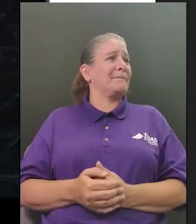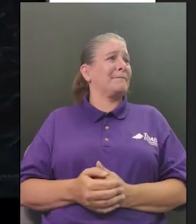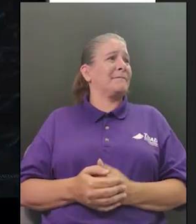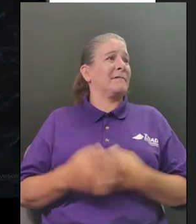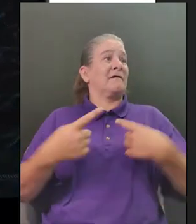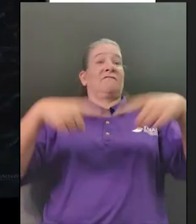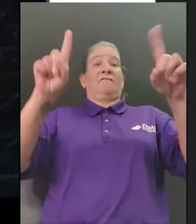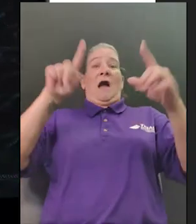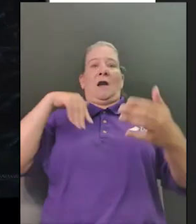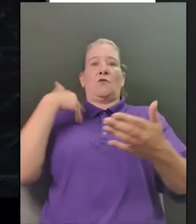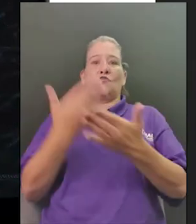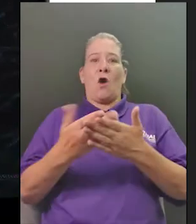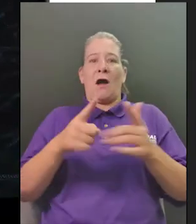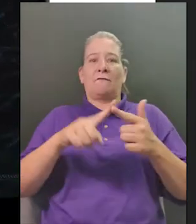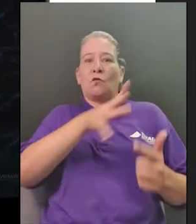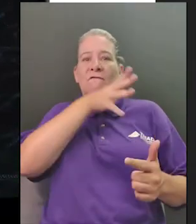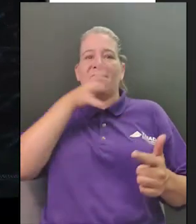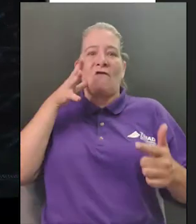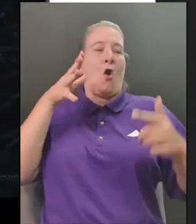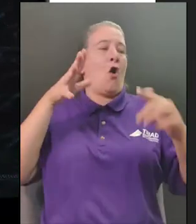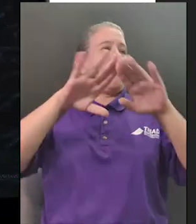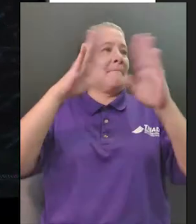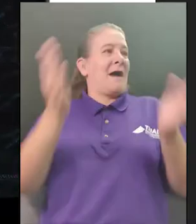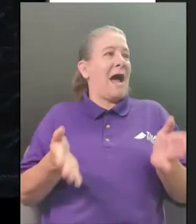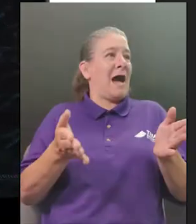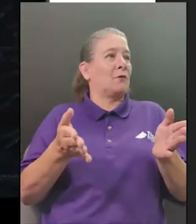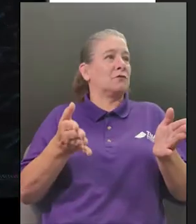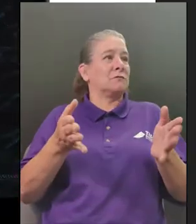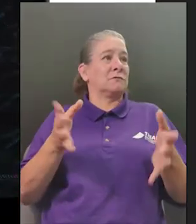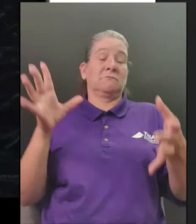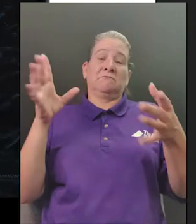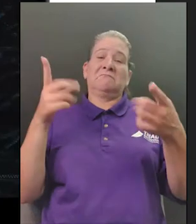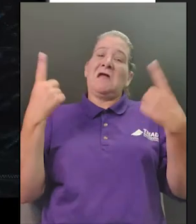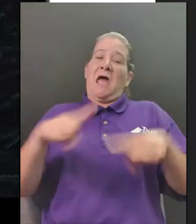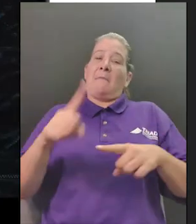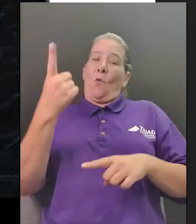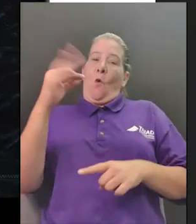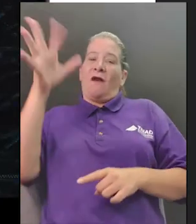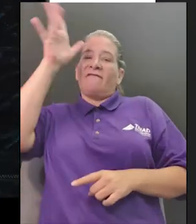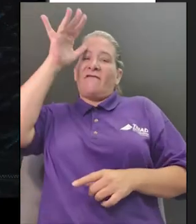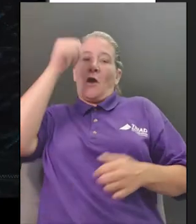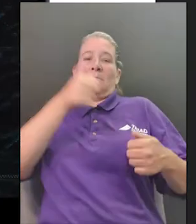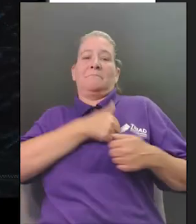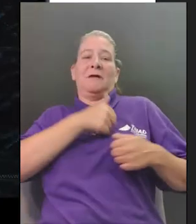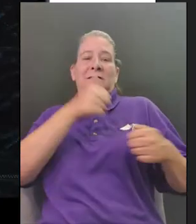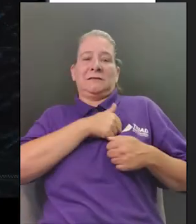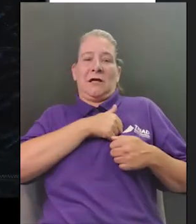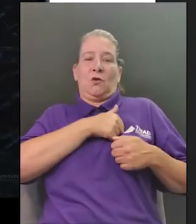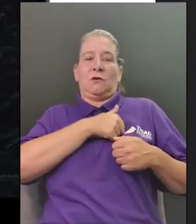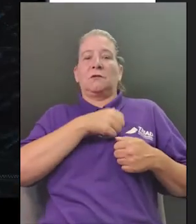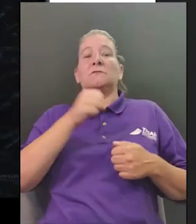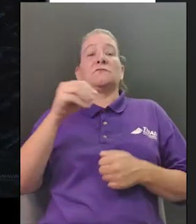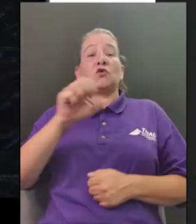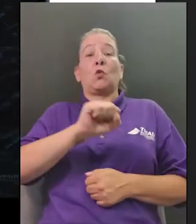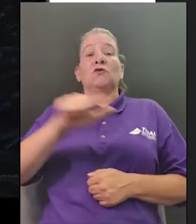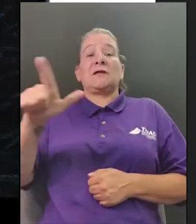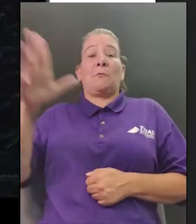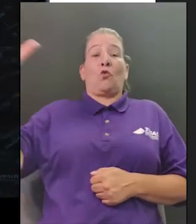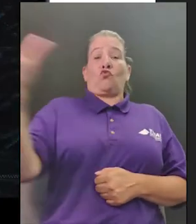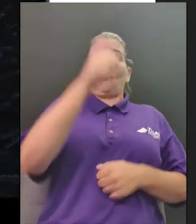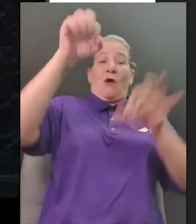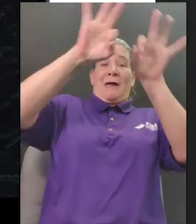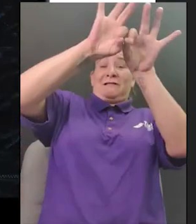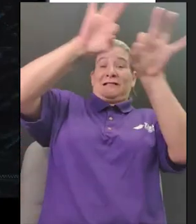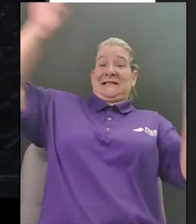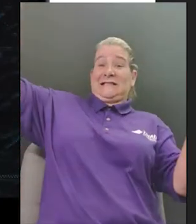finally they neared a farmhouse it belongs to one of father's men said civil she broke off a branch of a